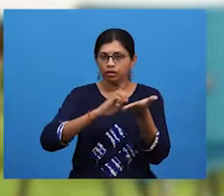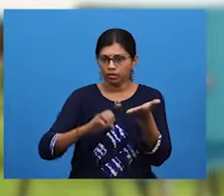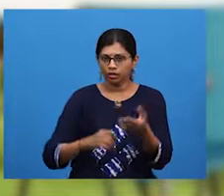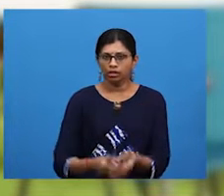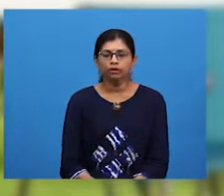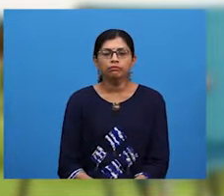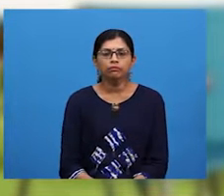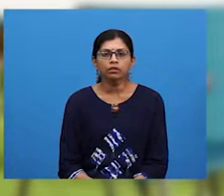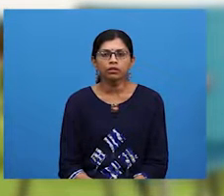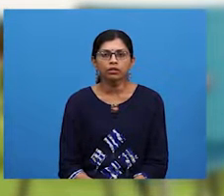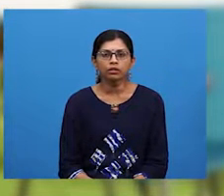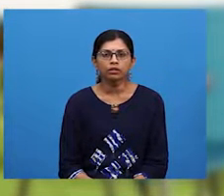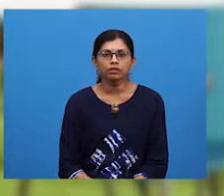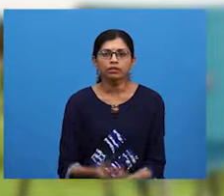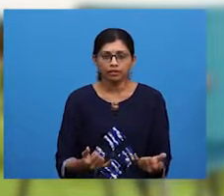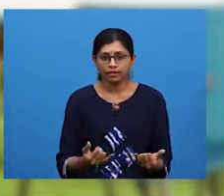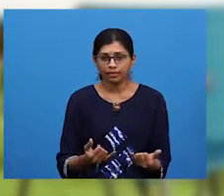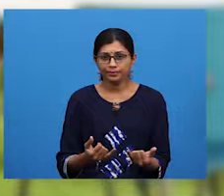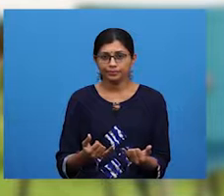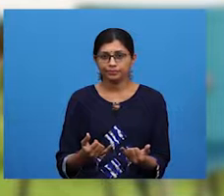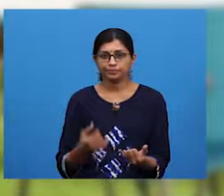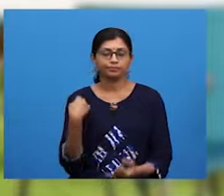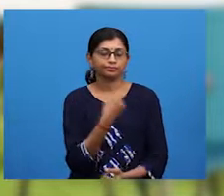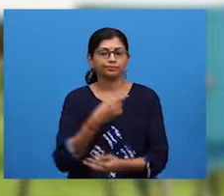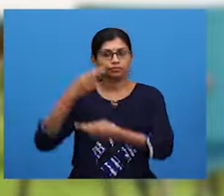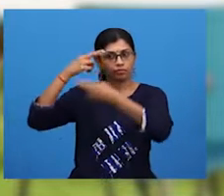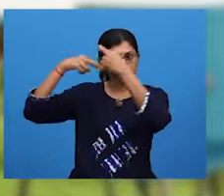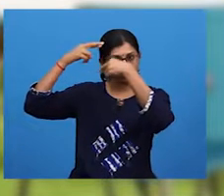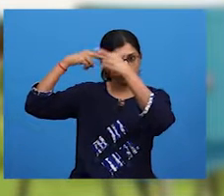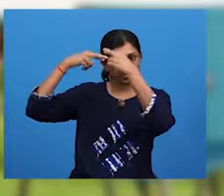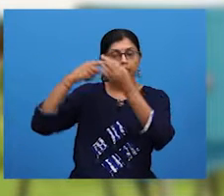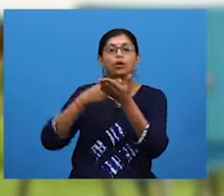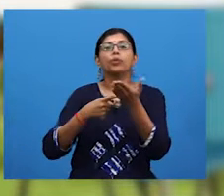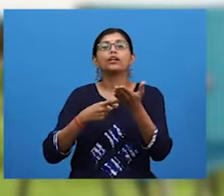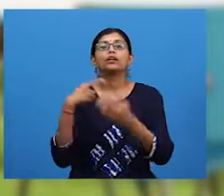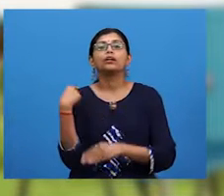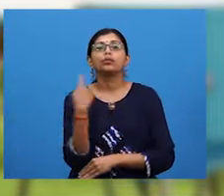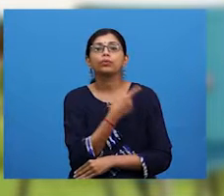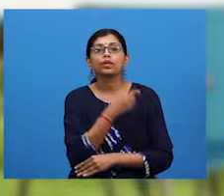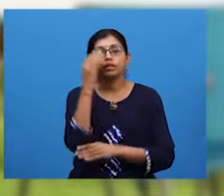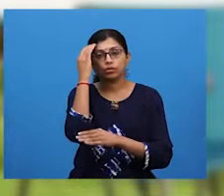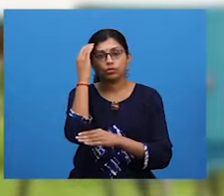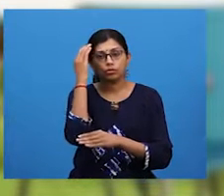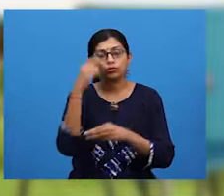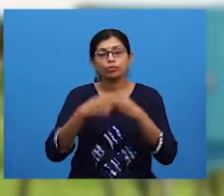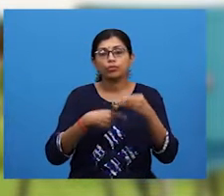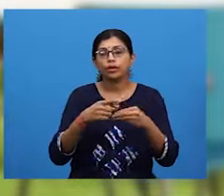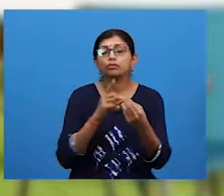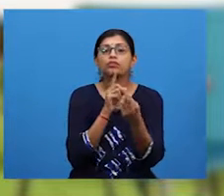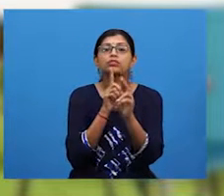So now, let us recap what we know about response essays so far.